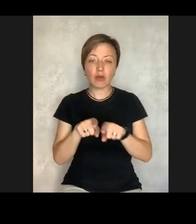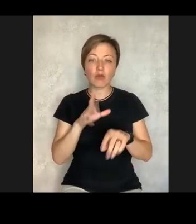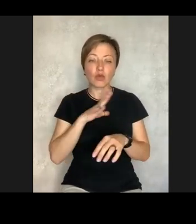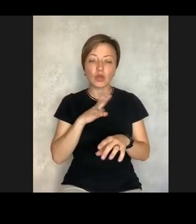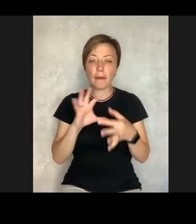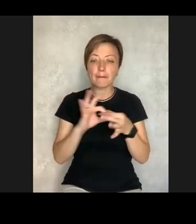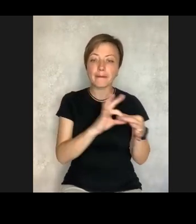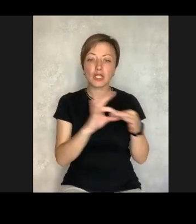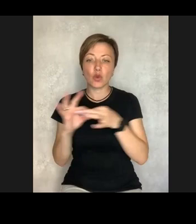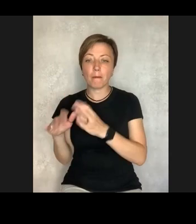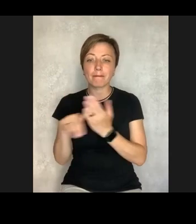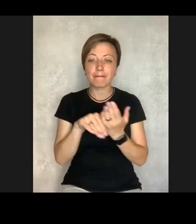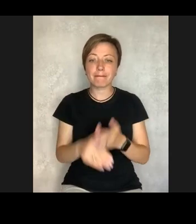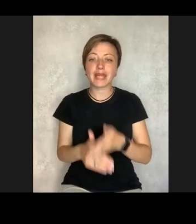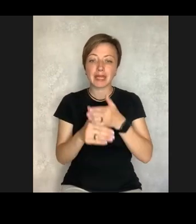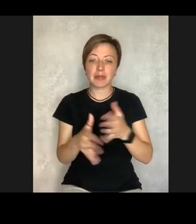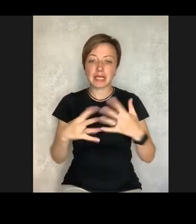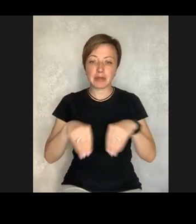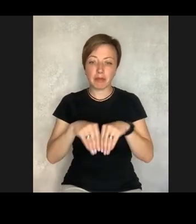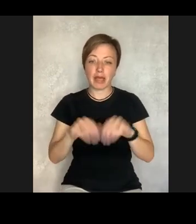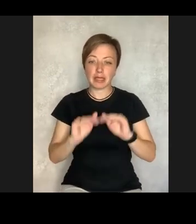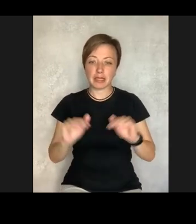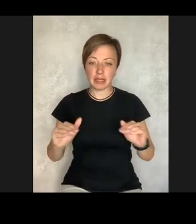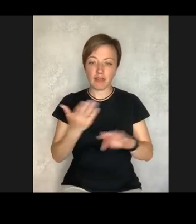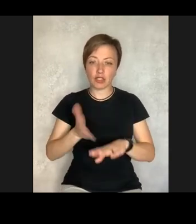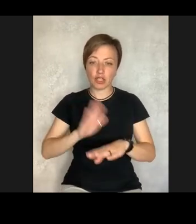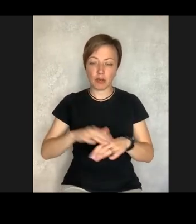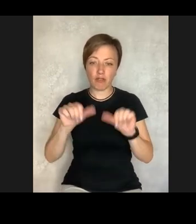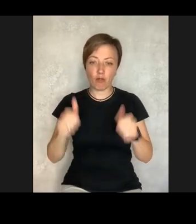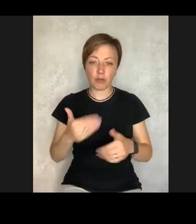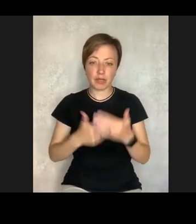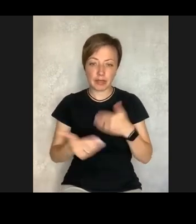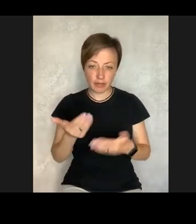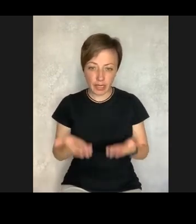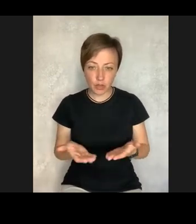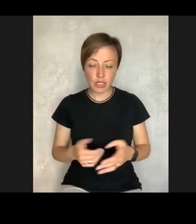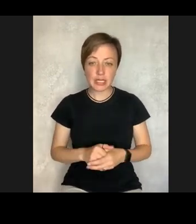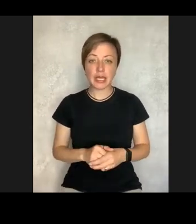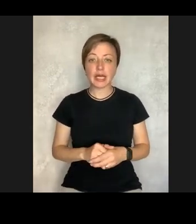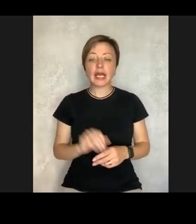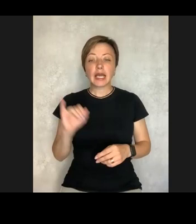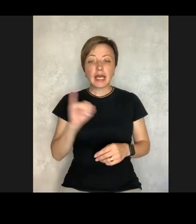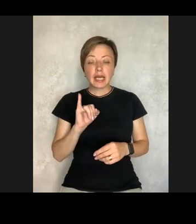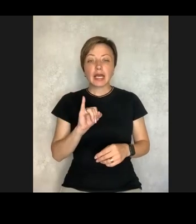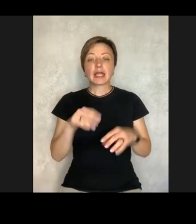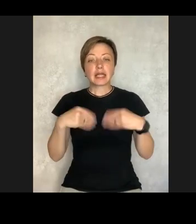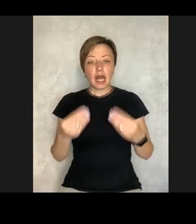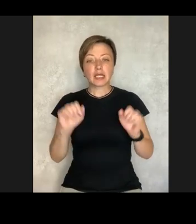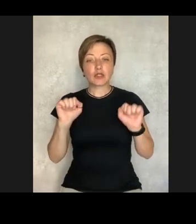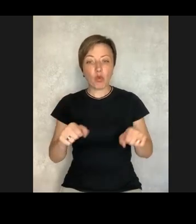that could be a bridge of support for families who raise children with